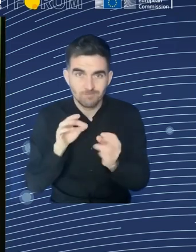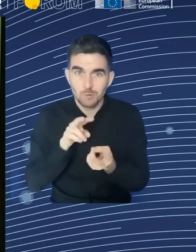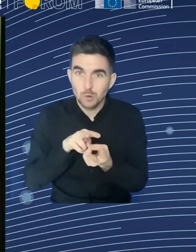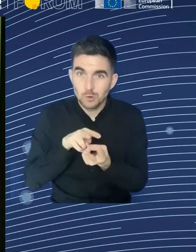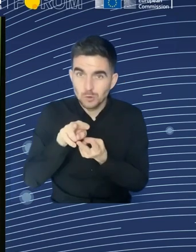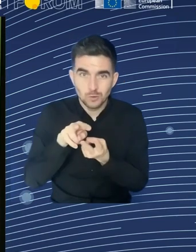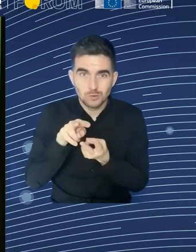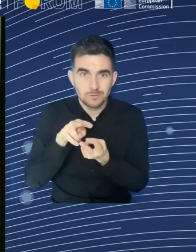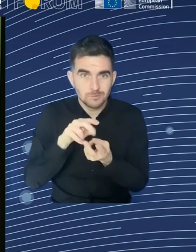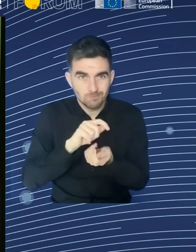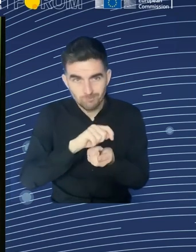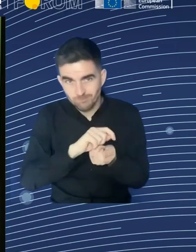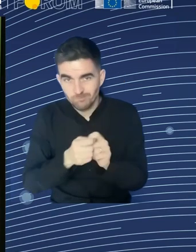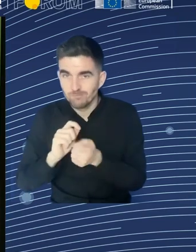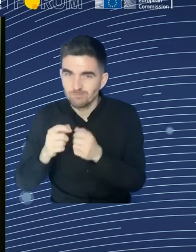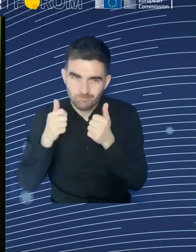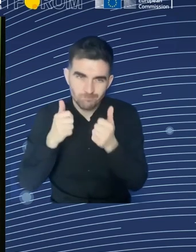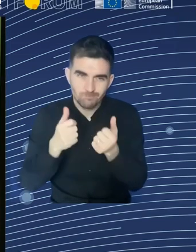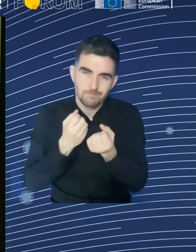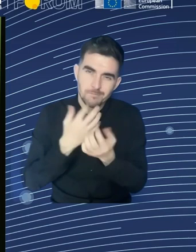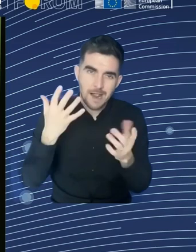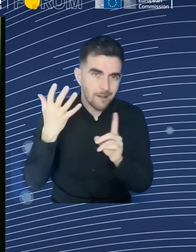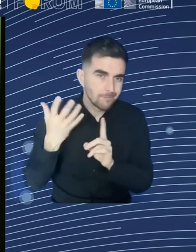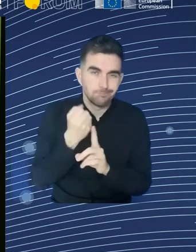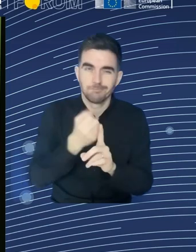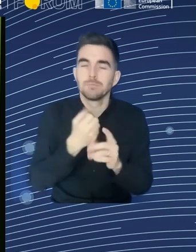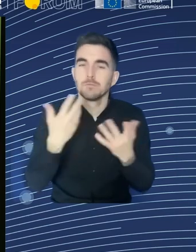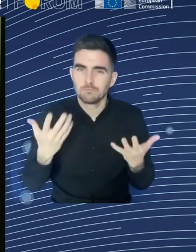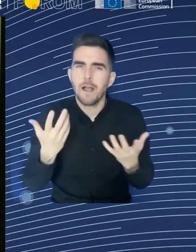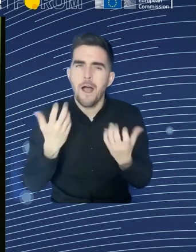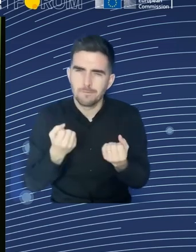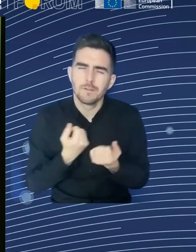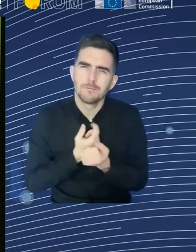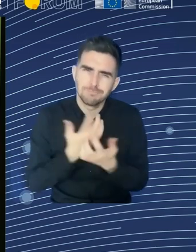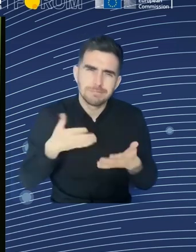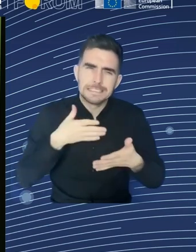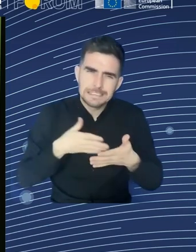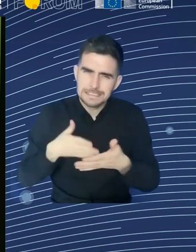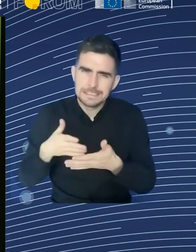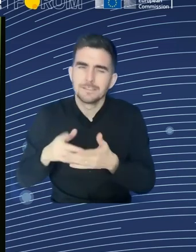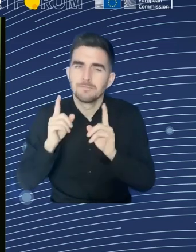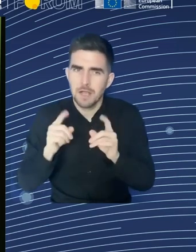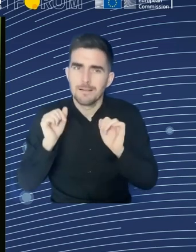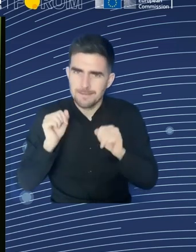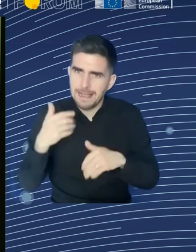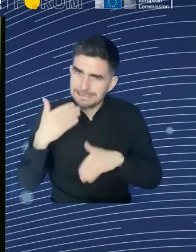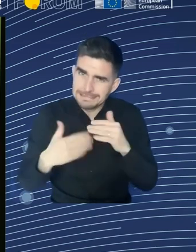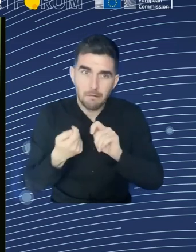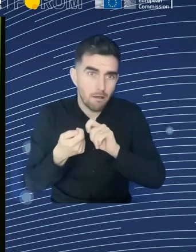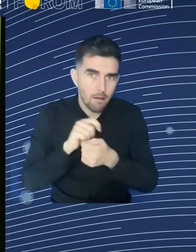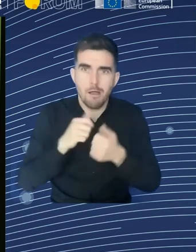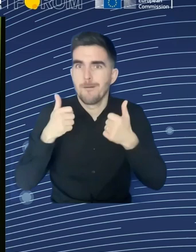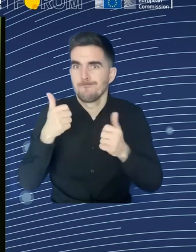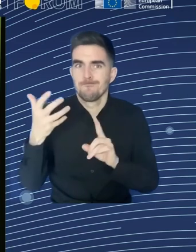Well, thank you. And speaking of success stories, Gerrit, I was going to ask you to share a recent reform implemented at